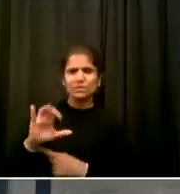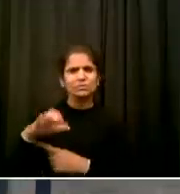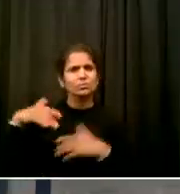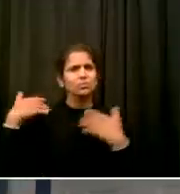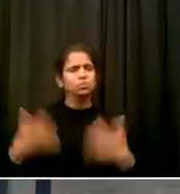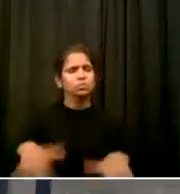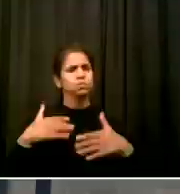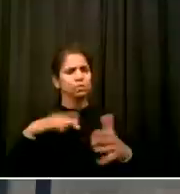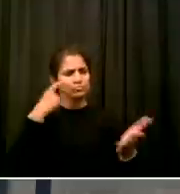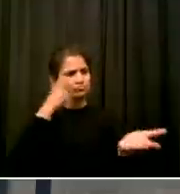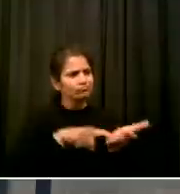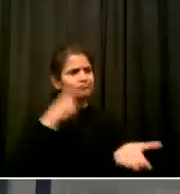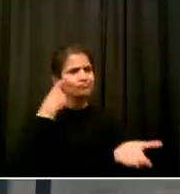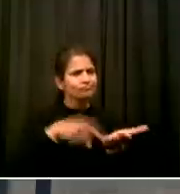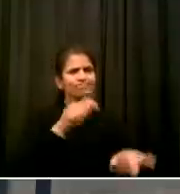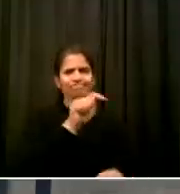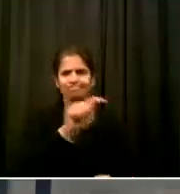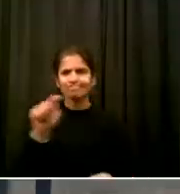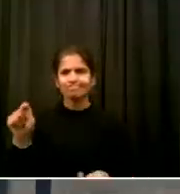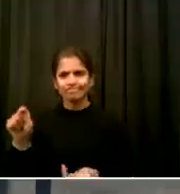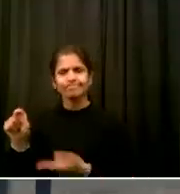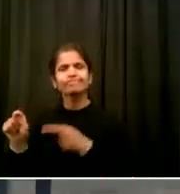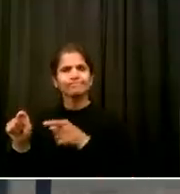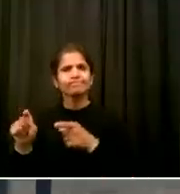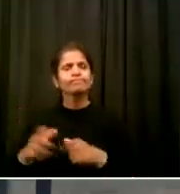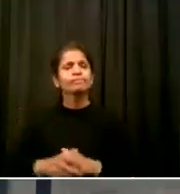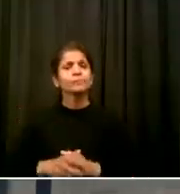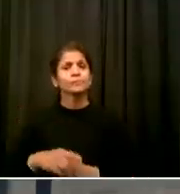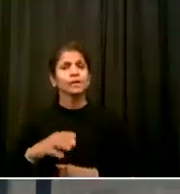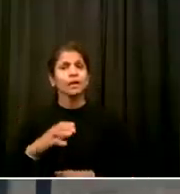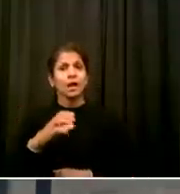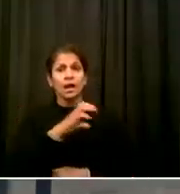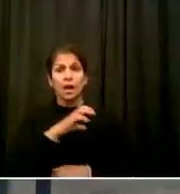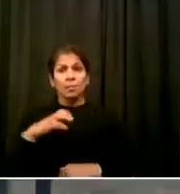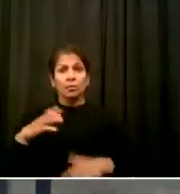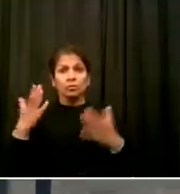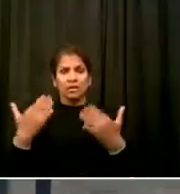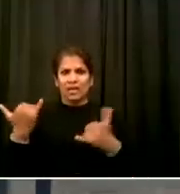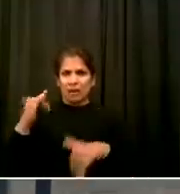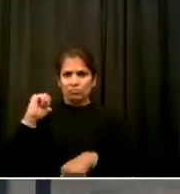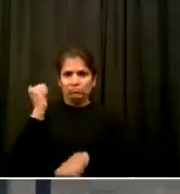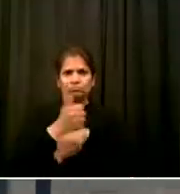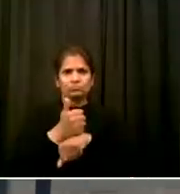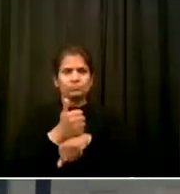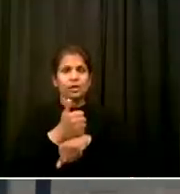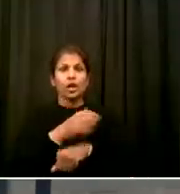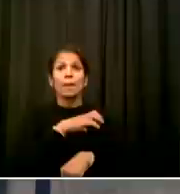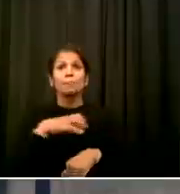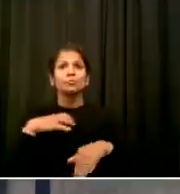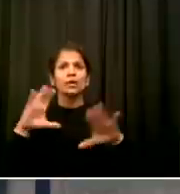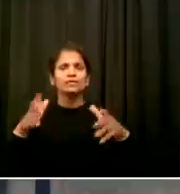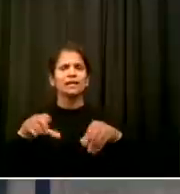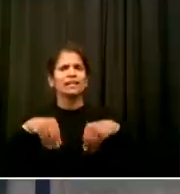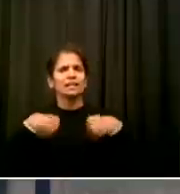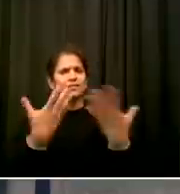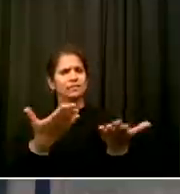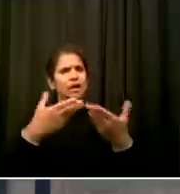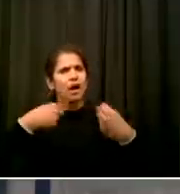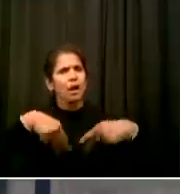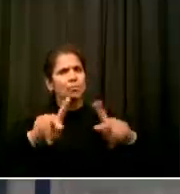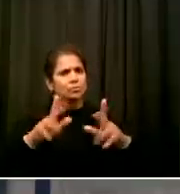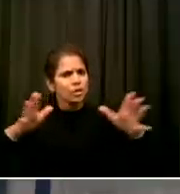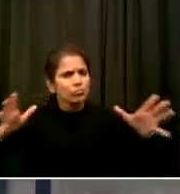a platform to voice their experiences It will also promote social learning, collective introspection,